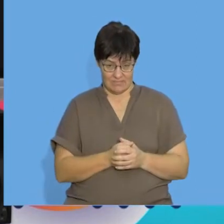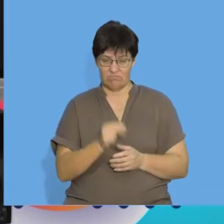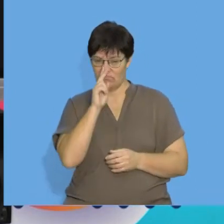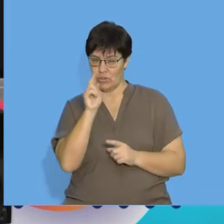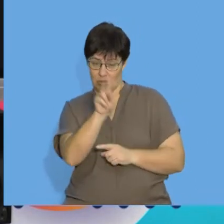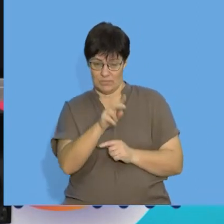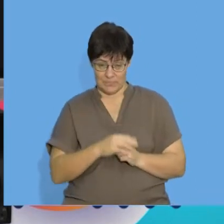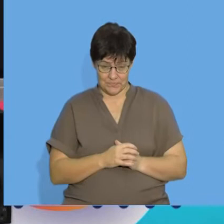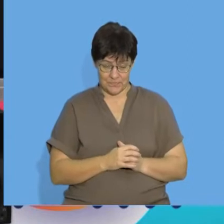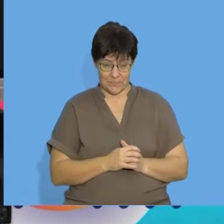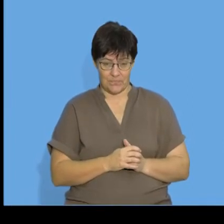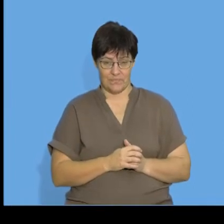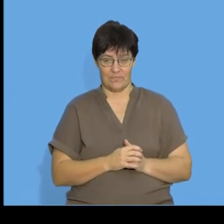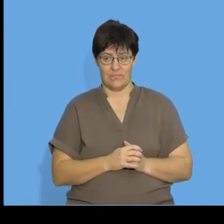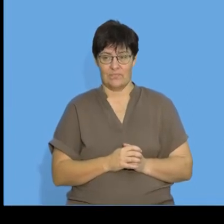Let's have a look at the board.